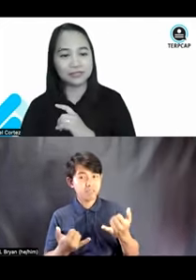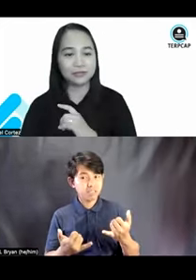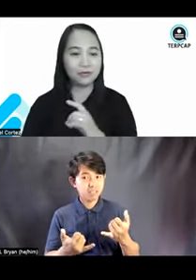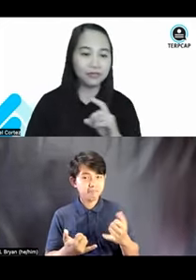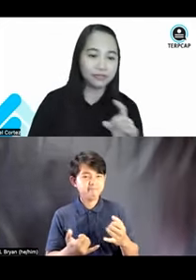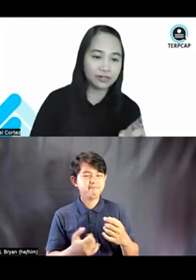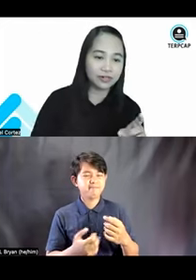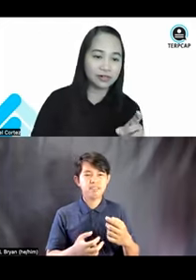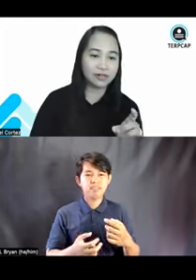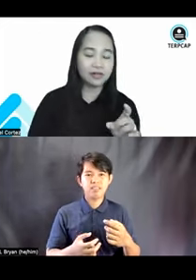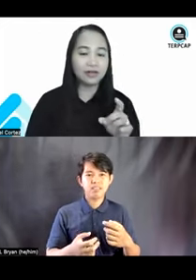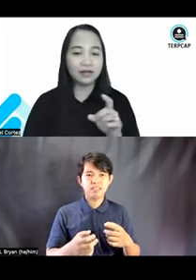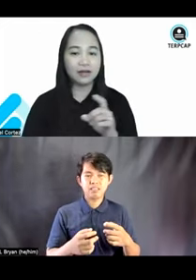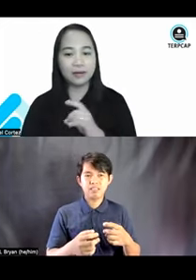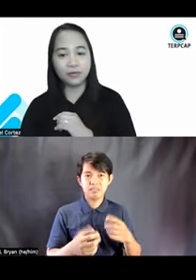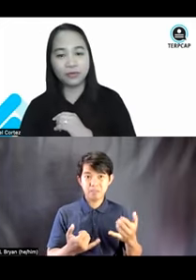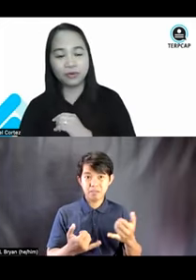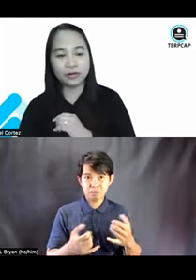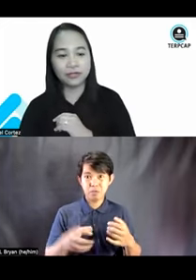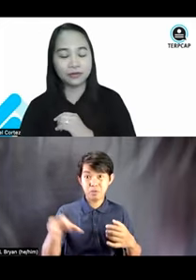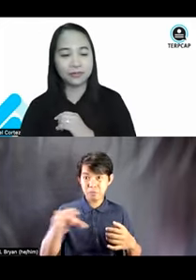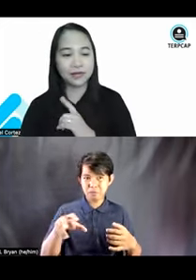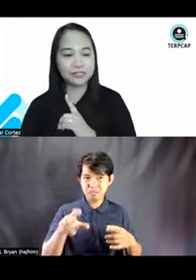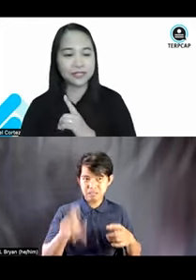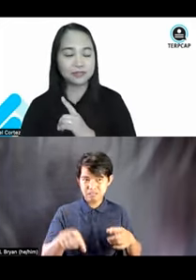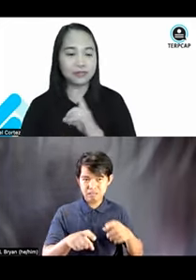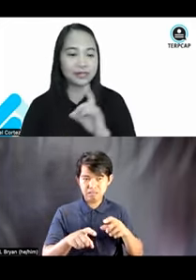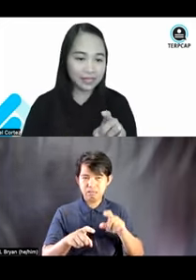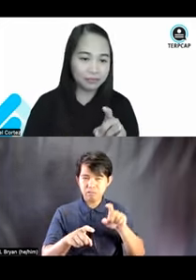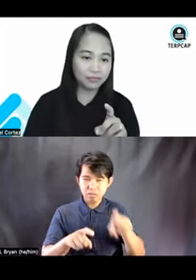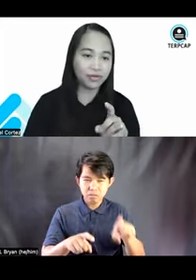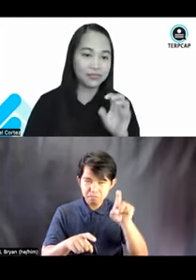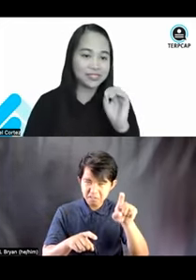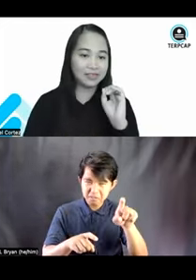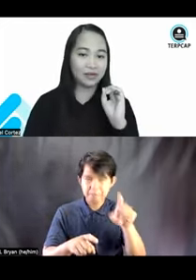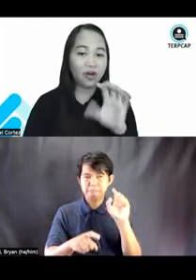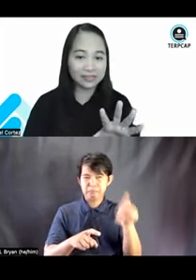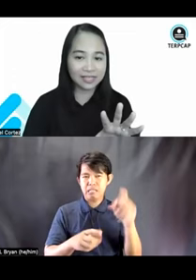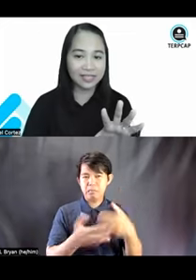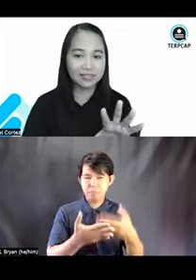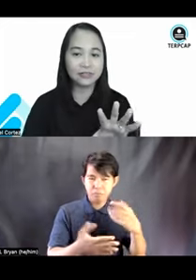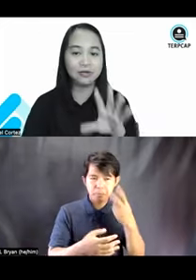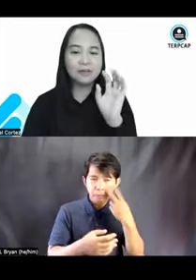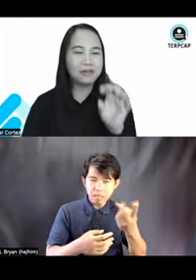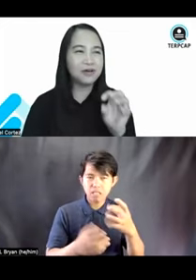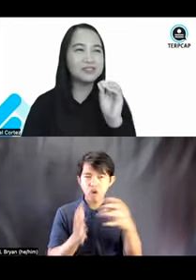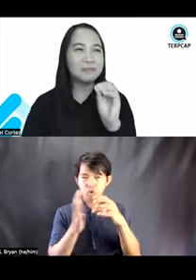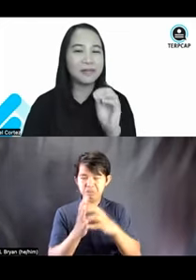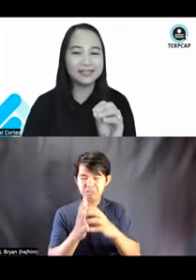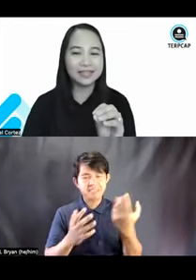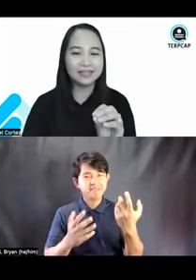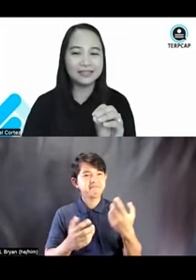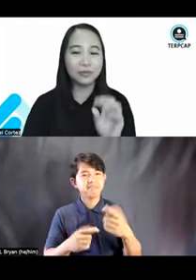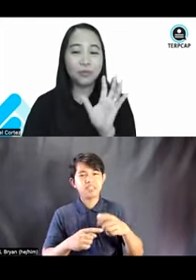your mouse has to hover or your mouse has to click before you see the content. mouse